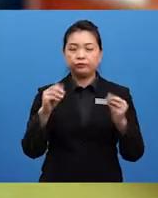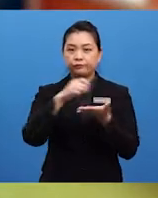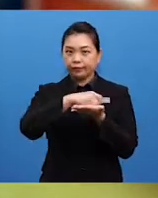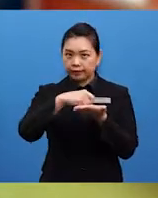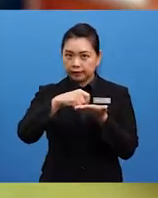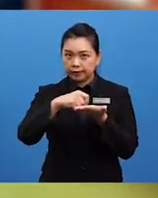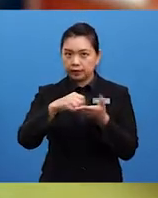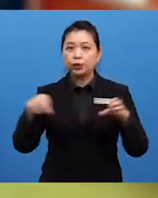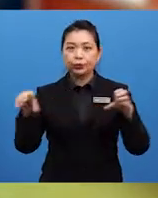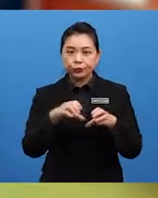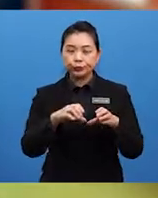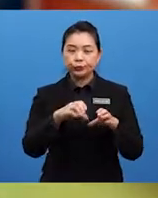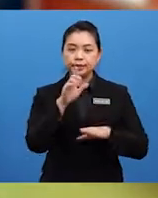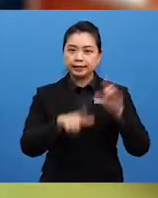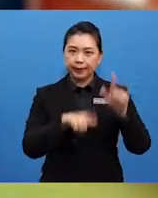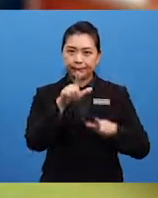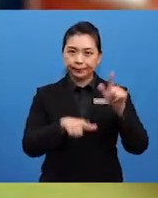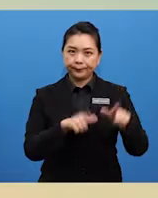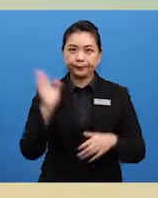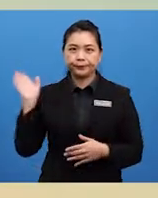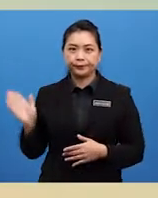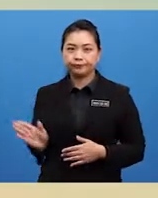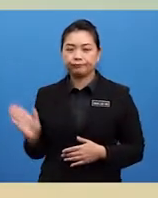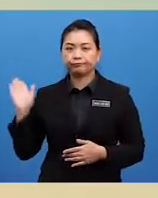writing, do these steps.